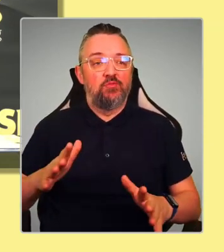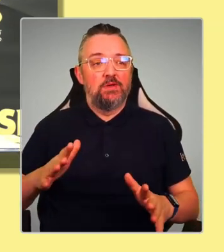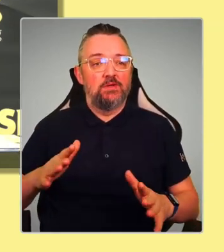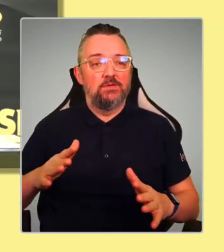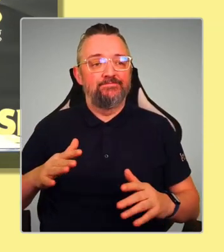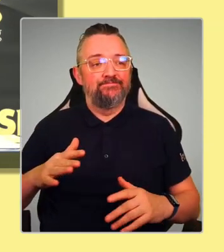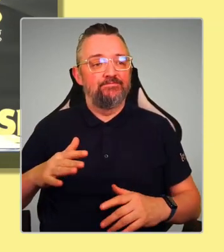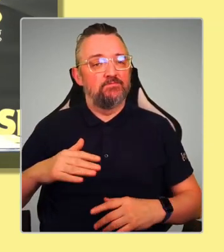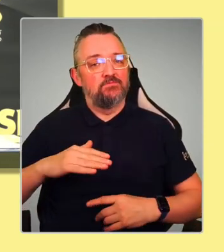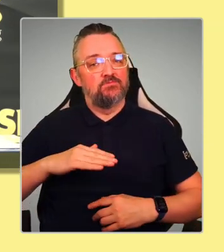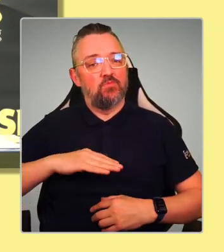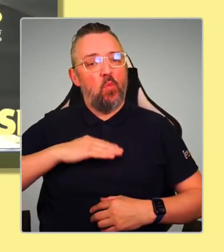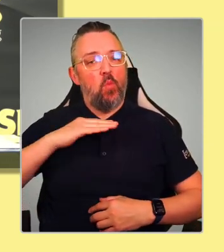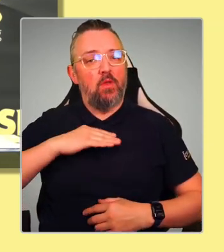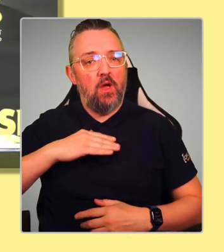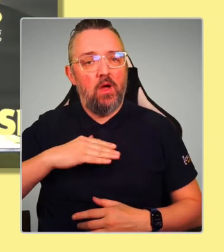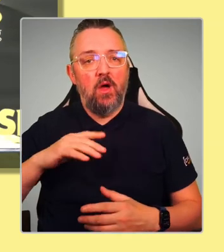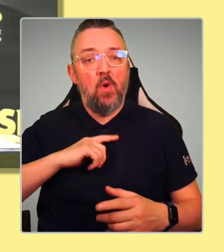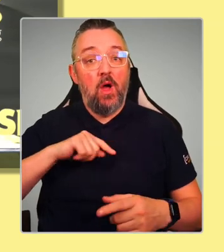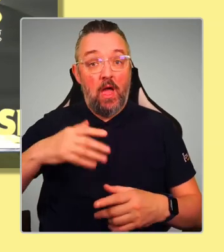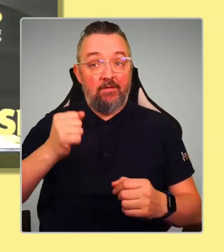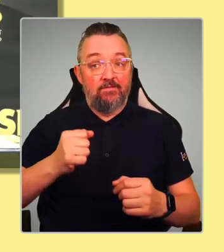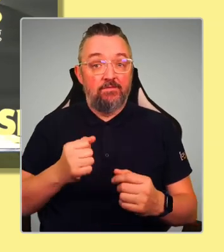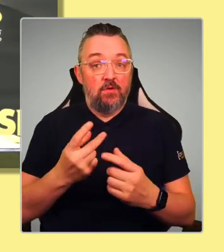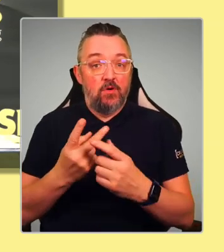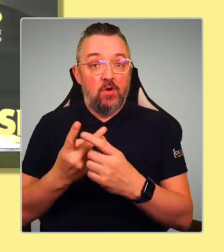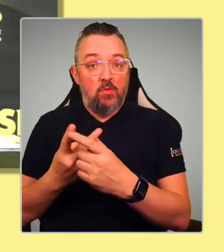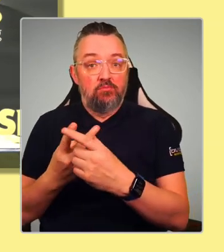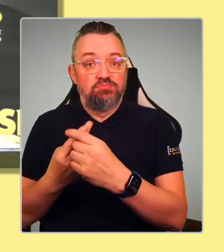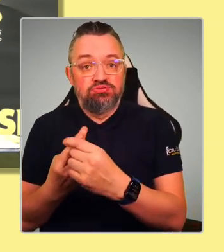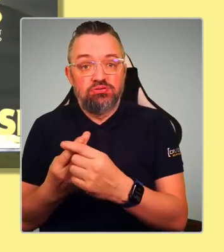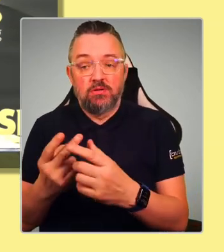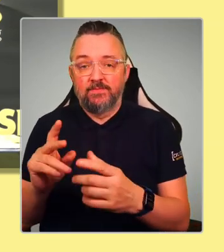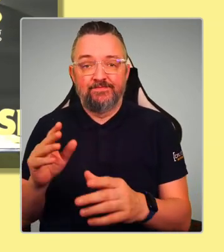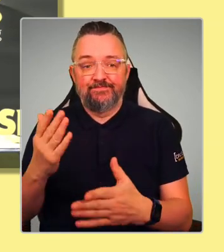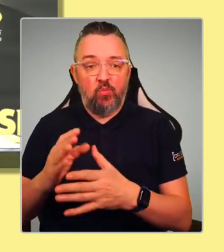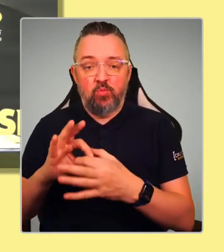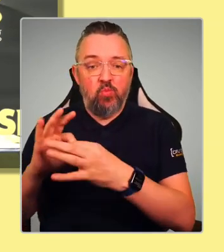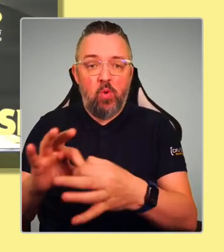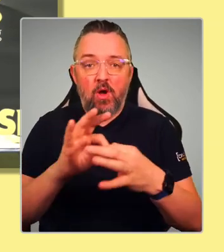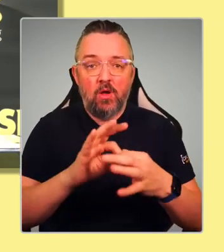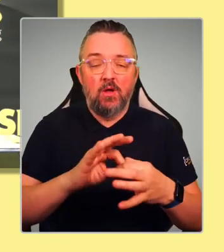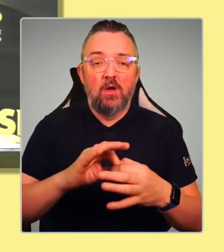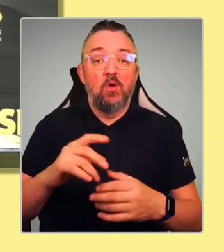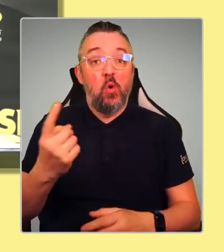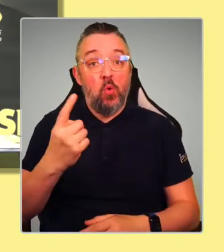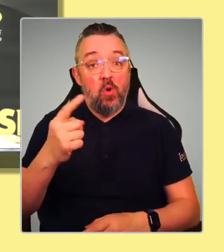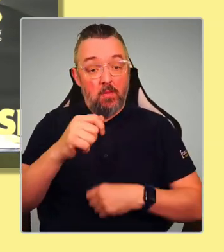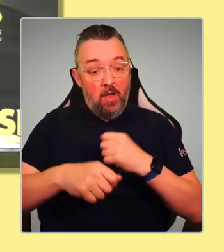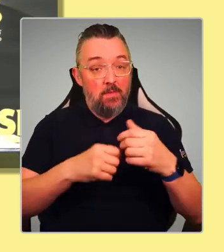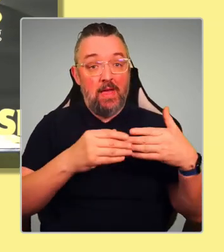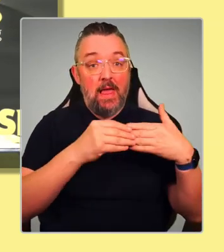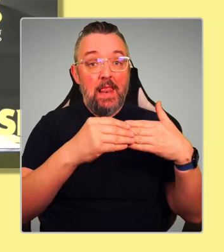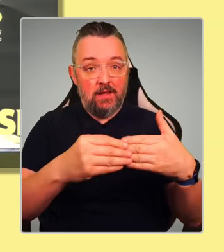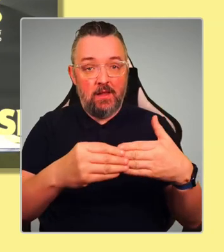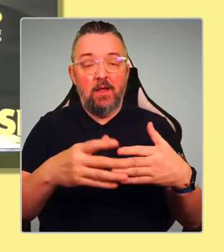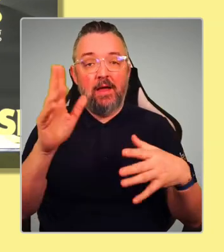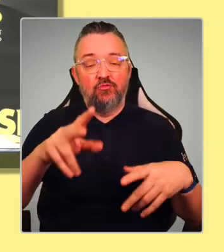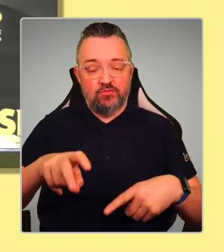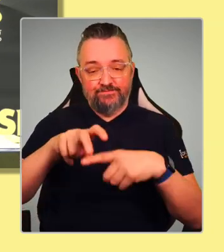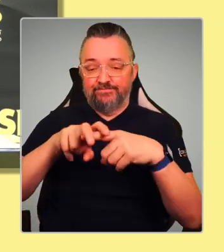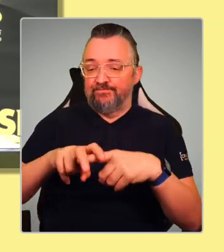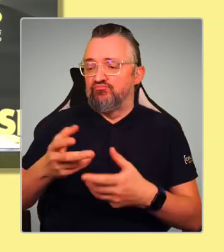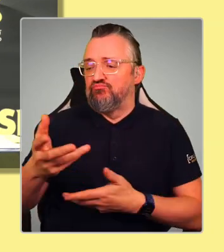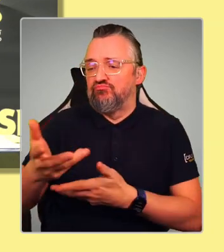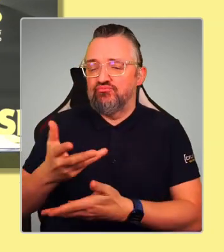partners. So clearly the best way to go about this is to, you know, for whoever becomes leader, to sit down and talk to them about if